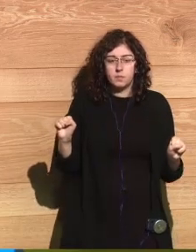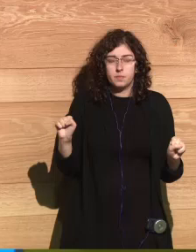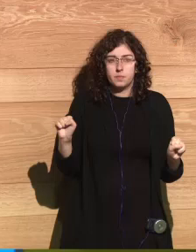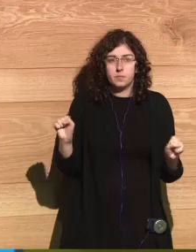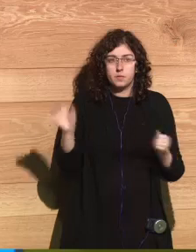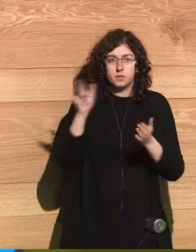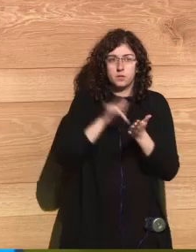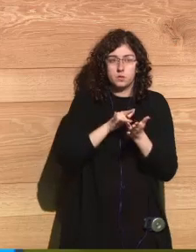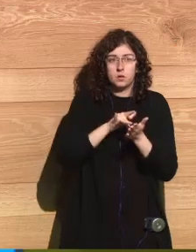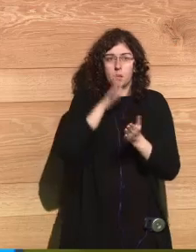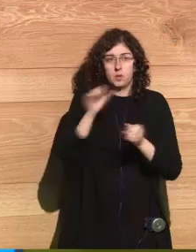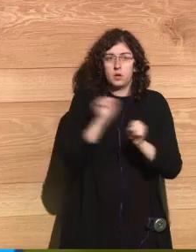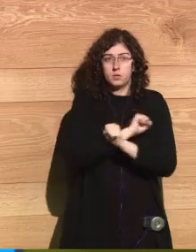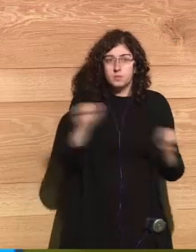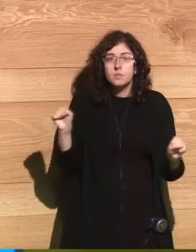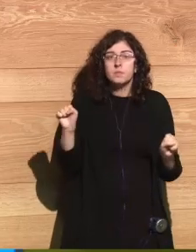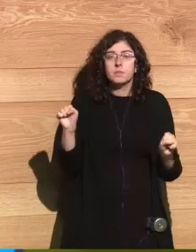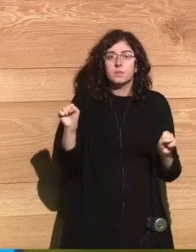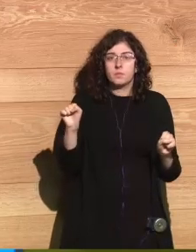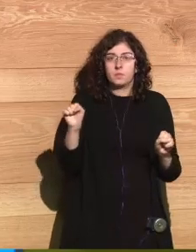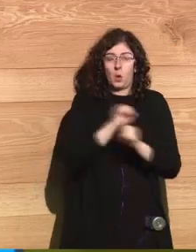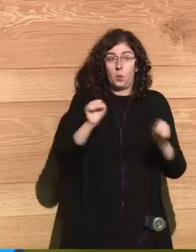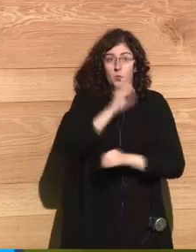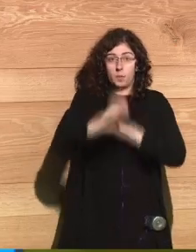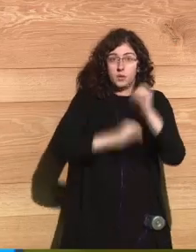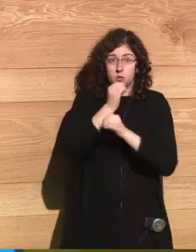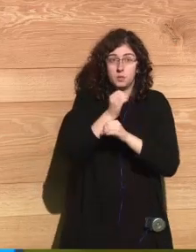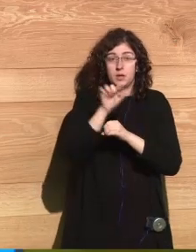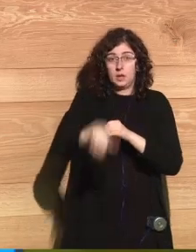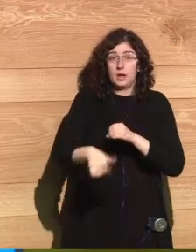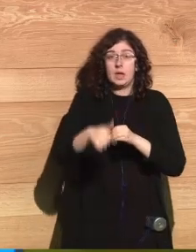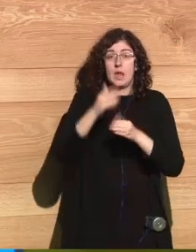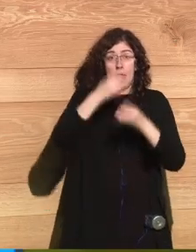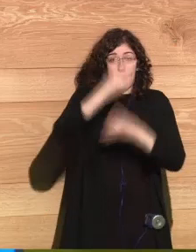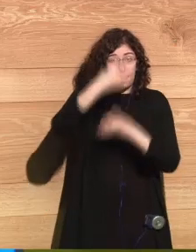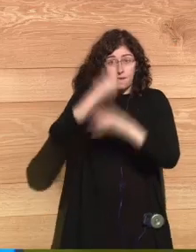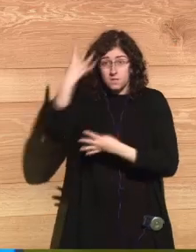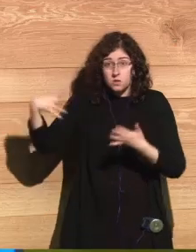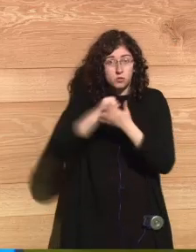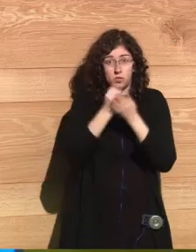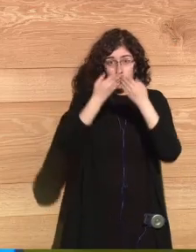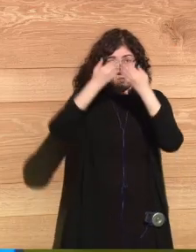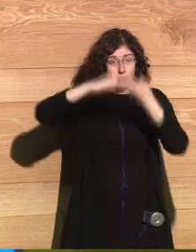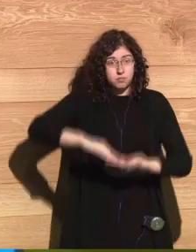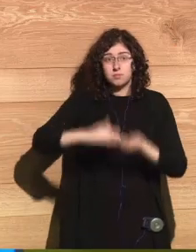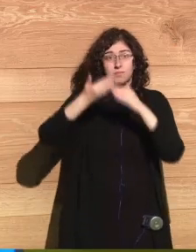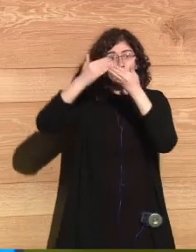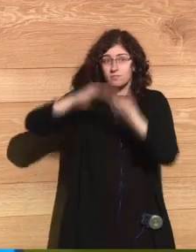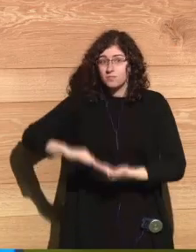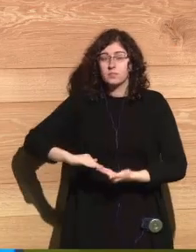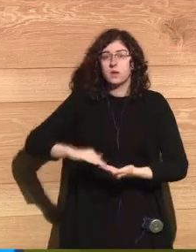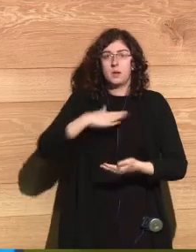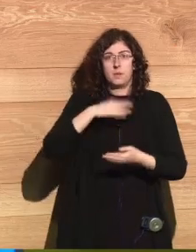bomb, all the buildings were collapsing. And my body was falling together with the collapsing